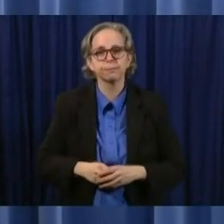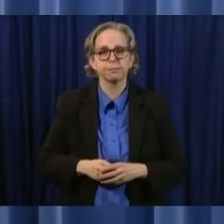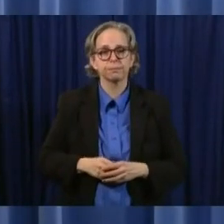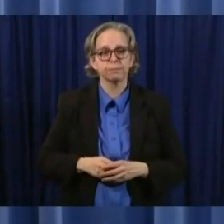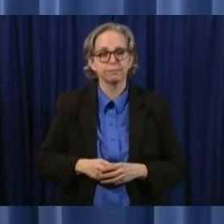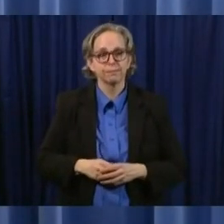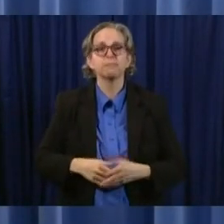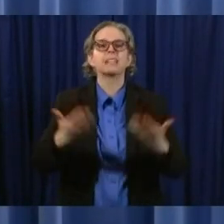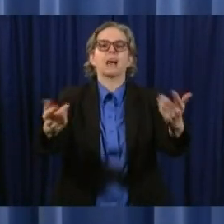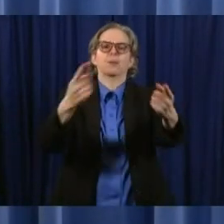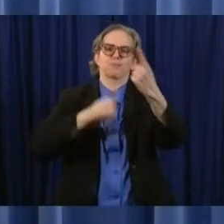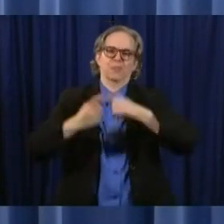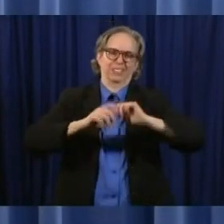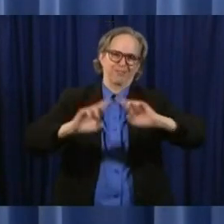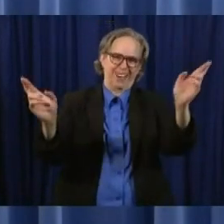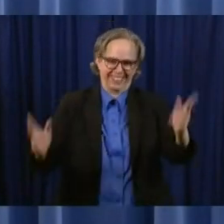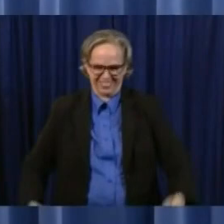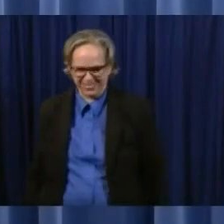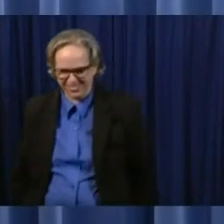today is for dr amy acton